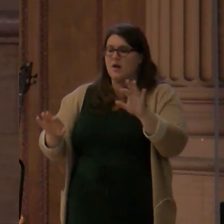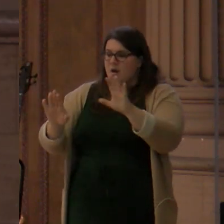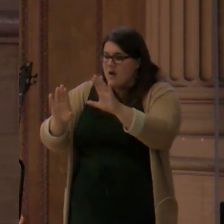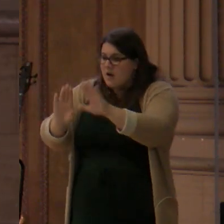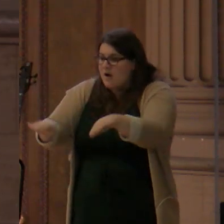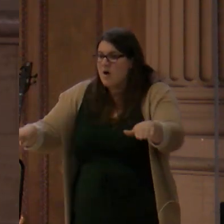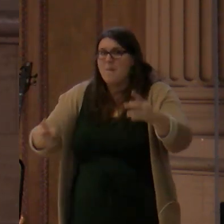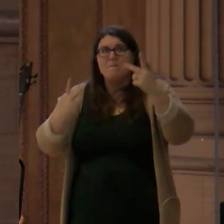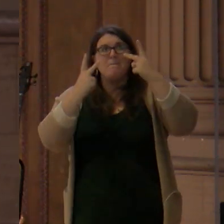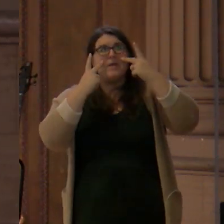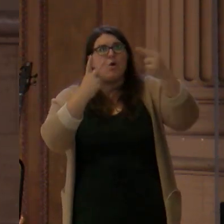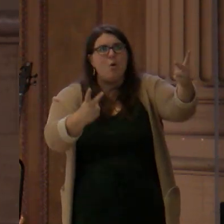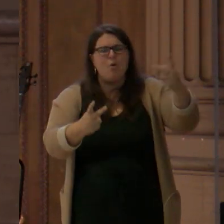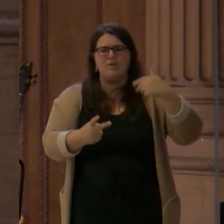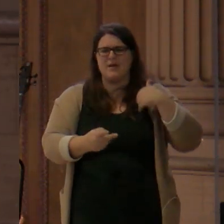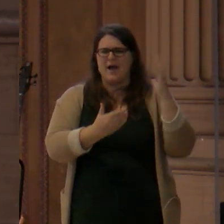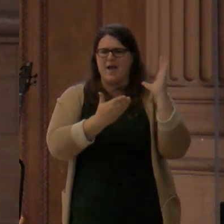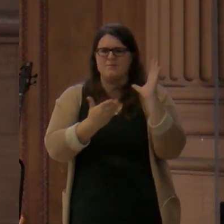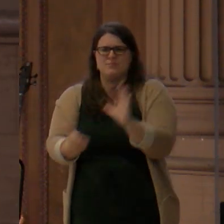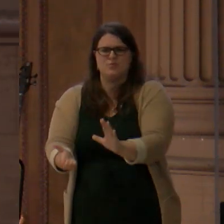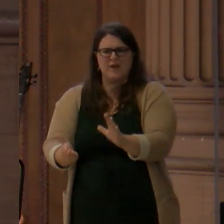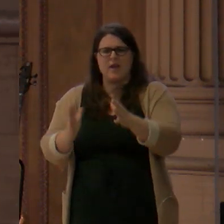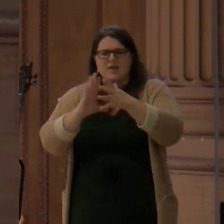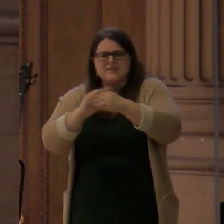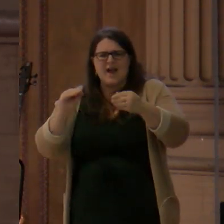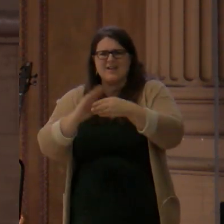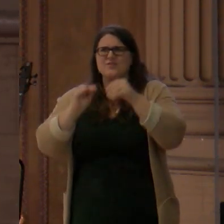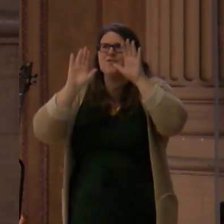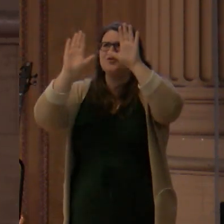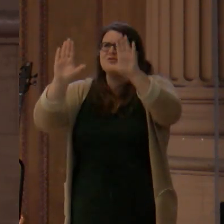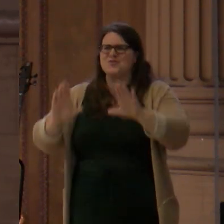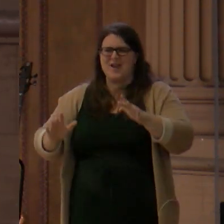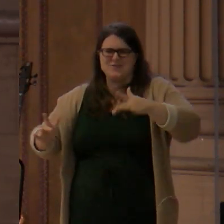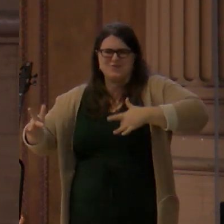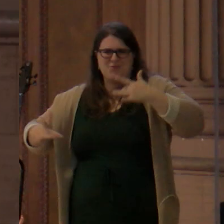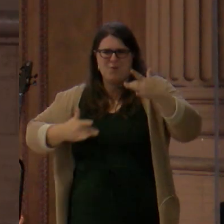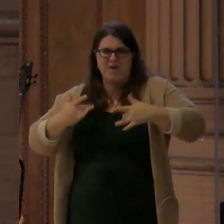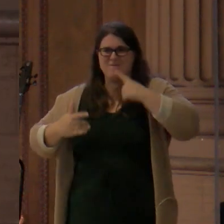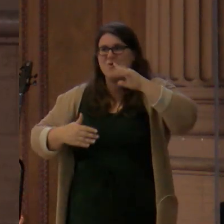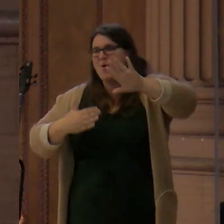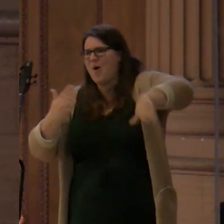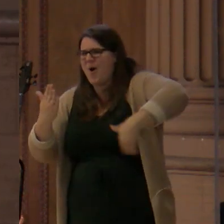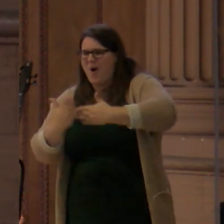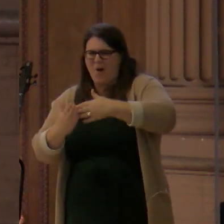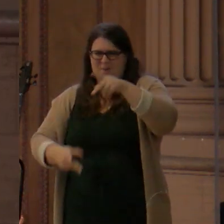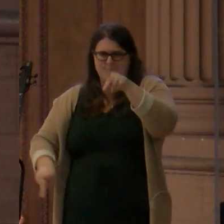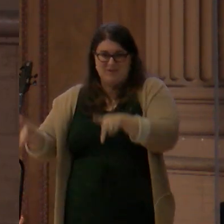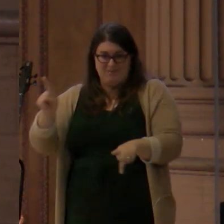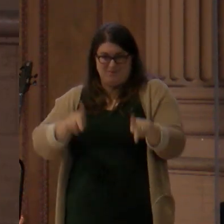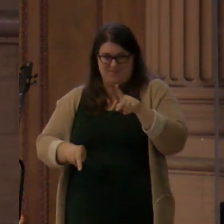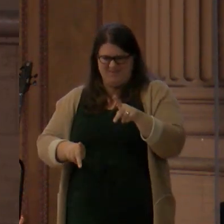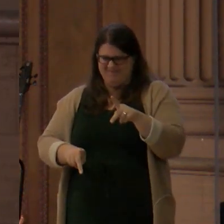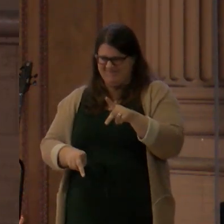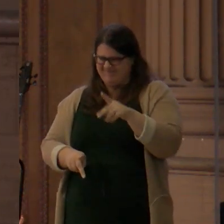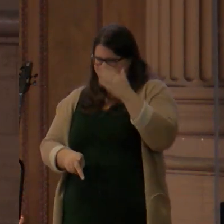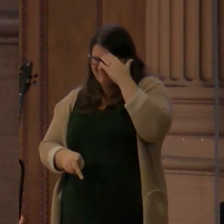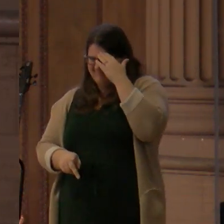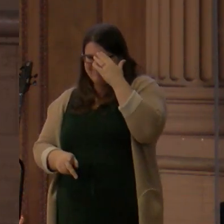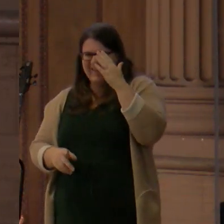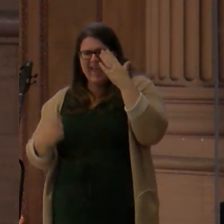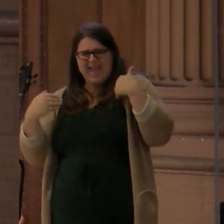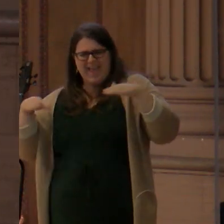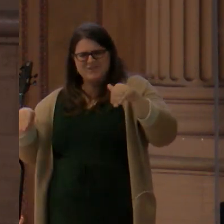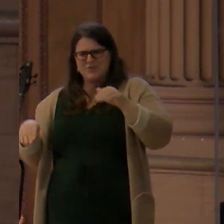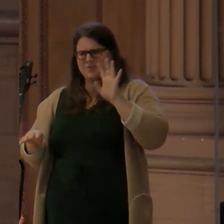Because what God says here is that there is going to be a redeemer who is going to come. He's going to be born of a woman.